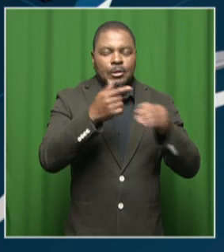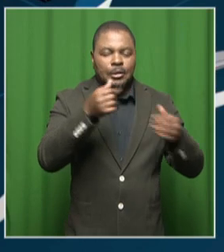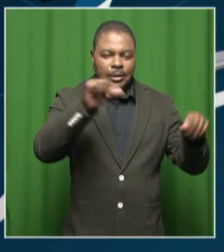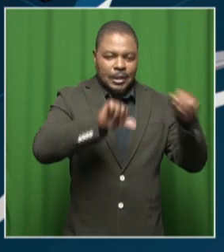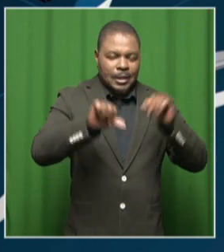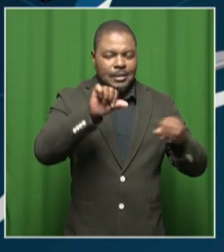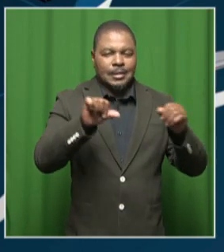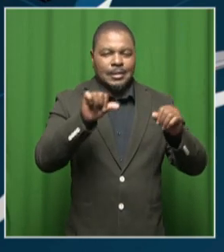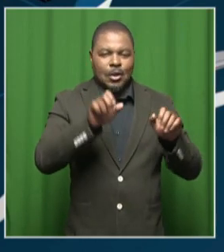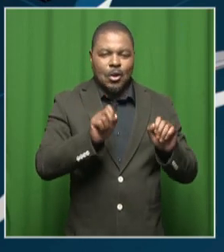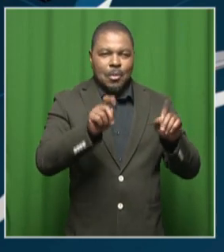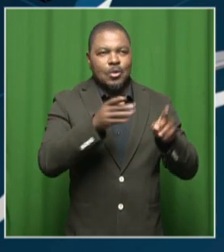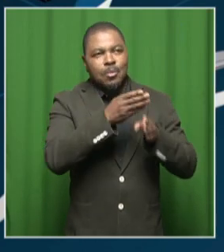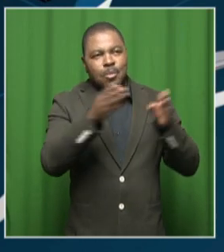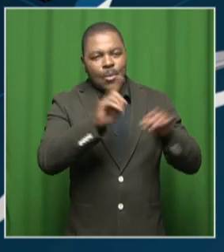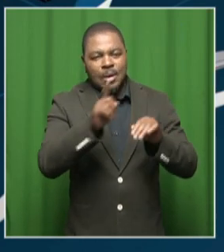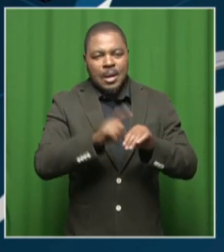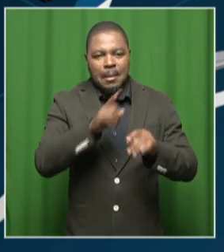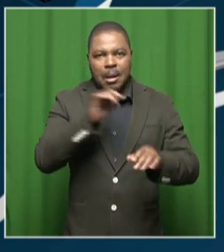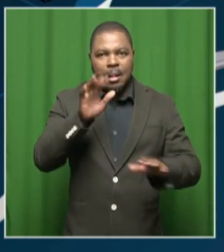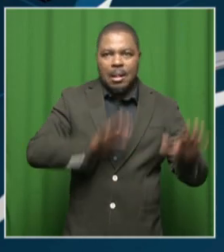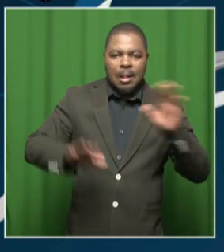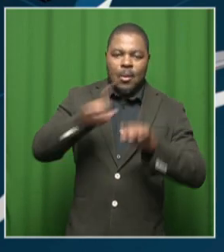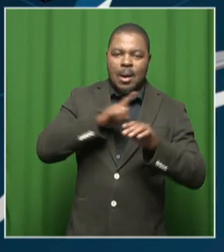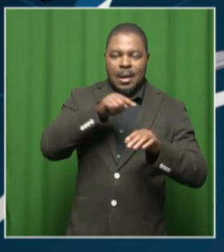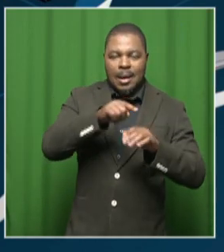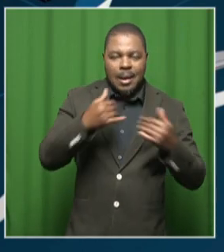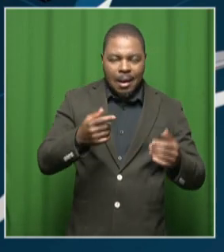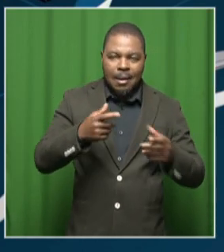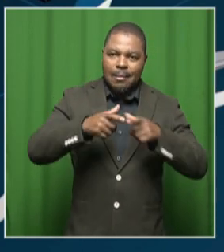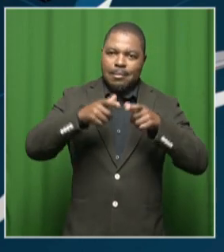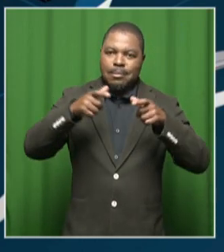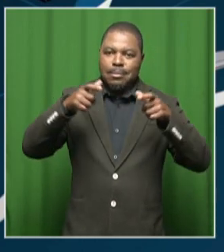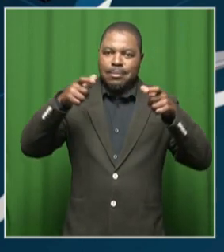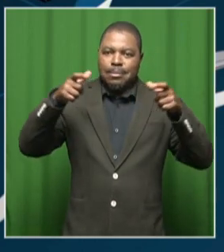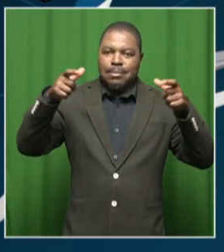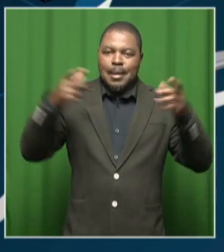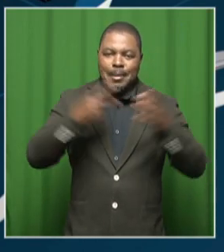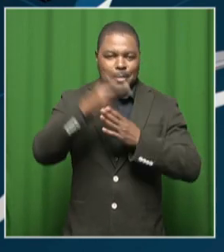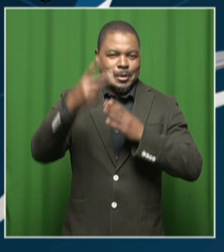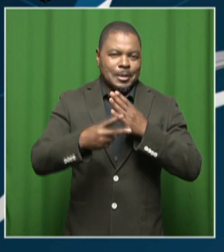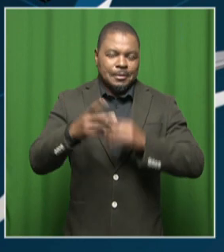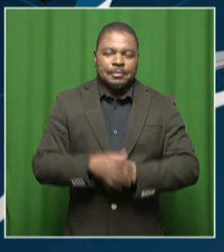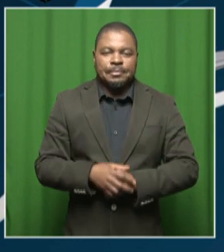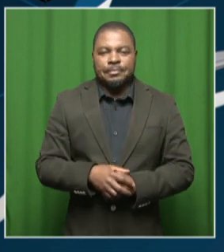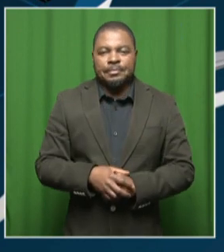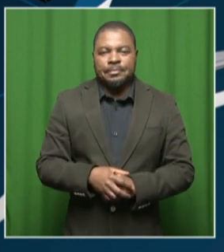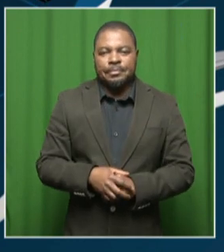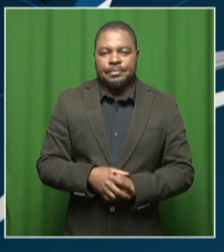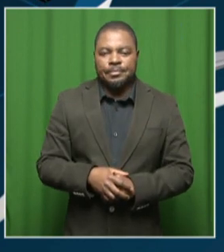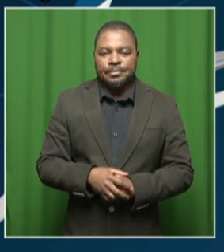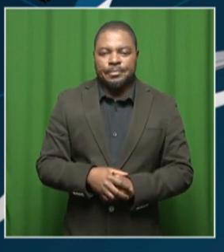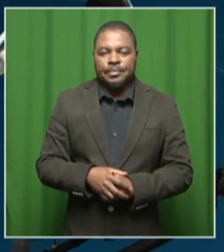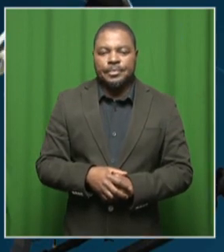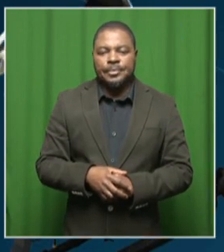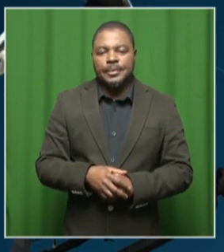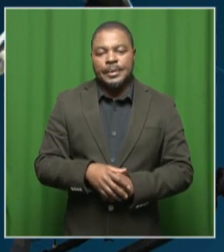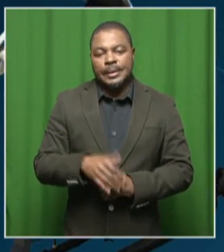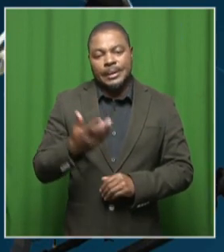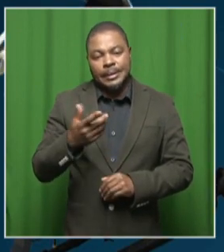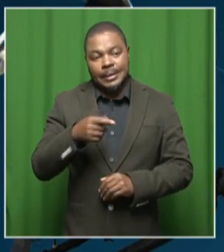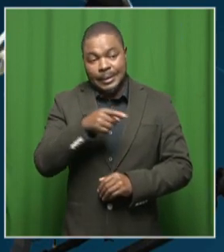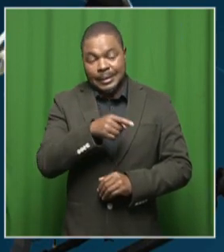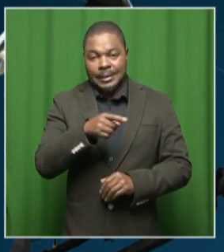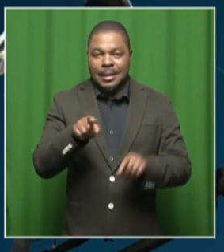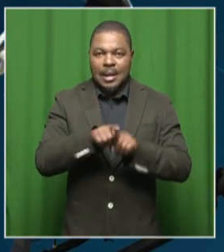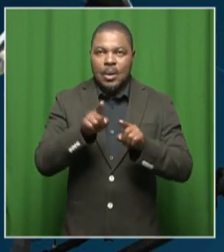us off balance because it's become quite a mammoth project now. And it's an appetizer.